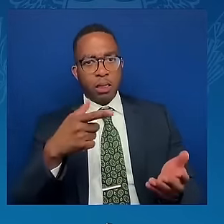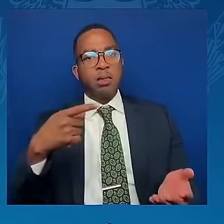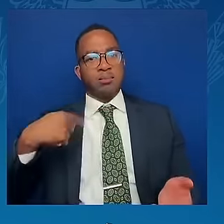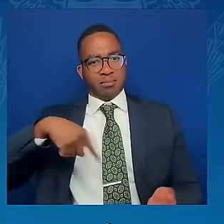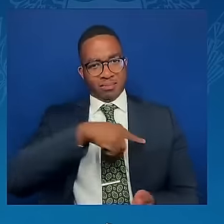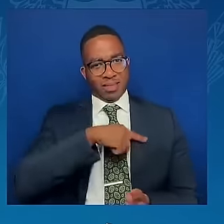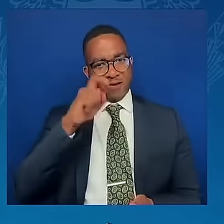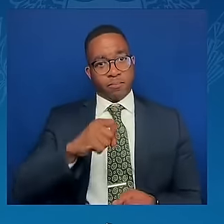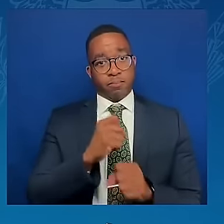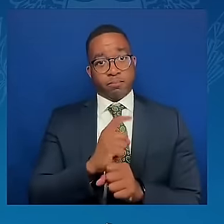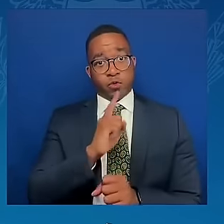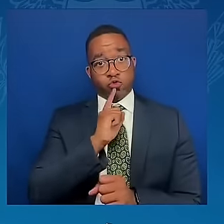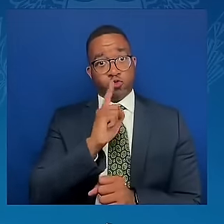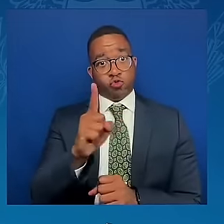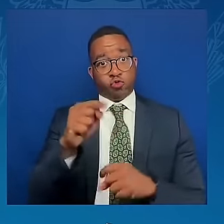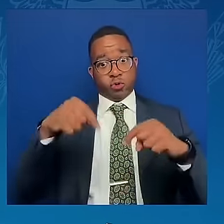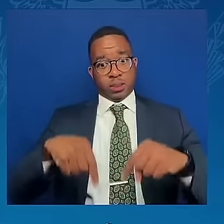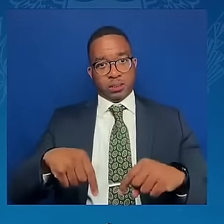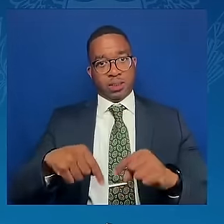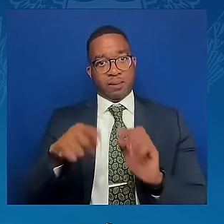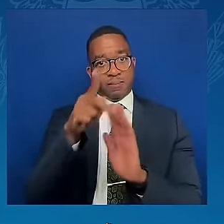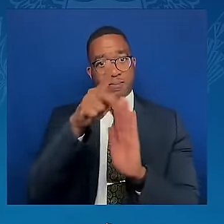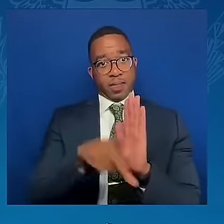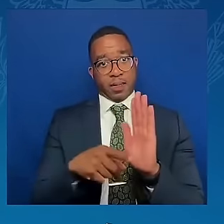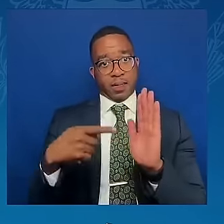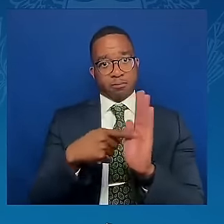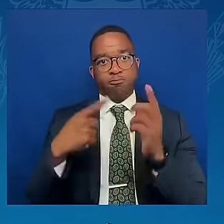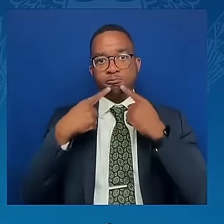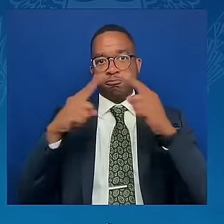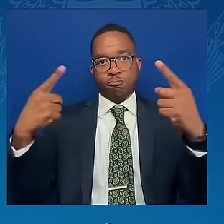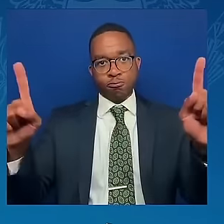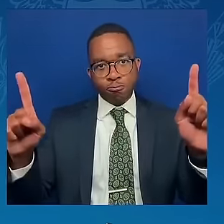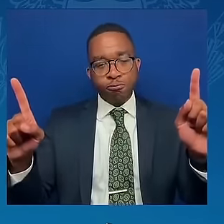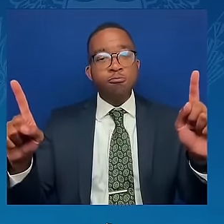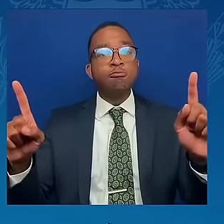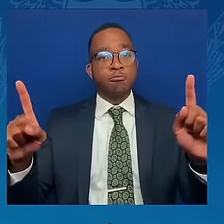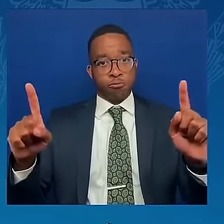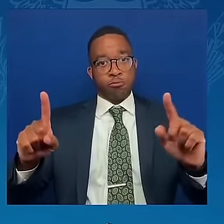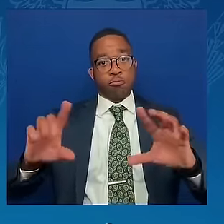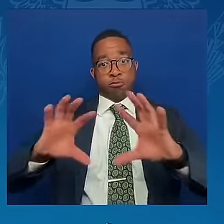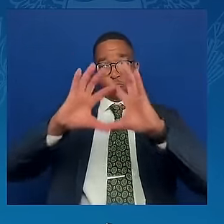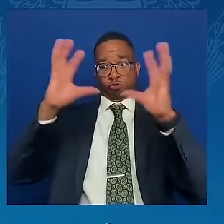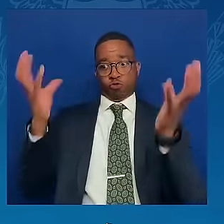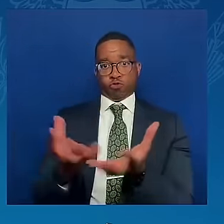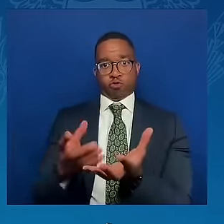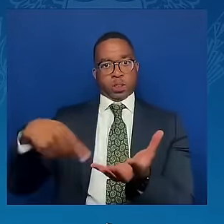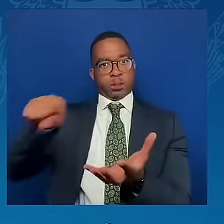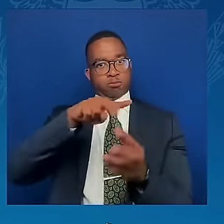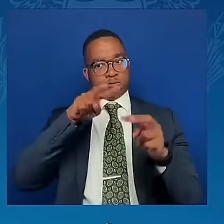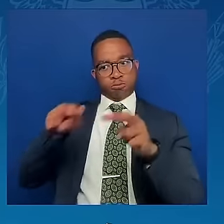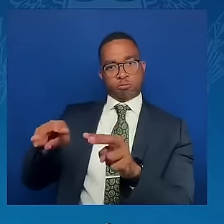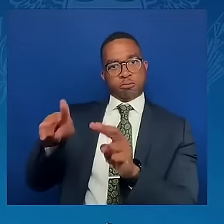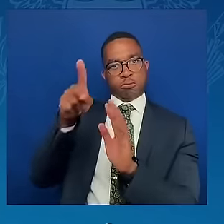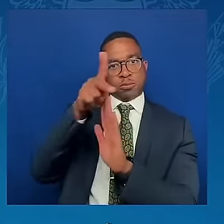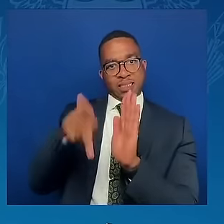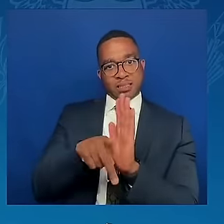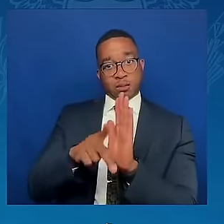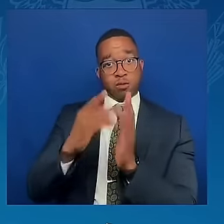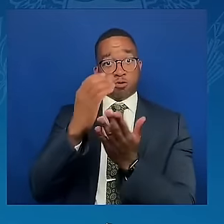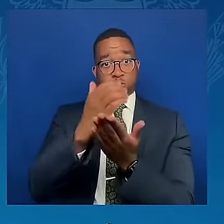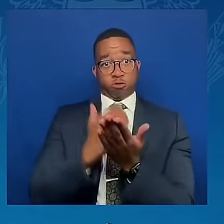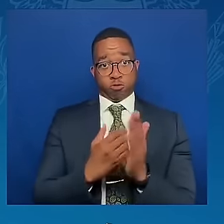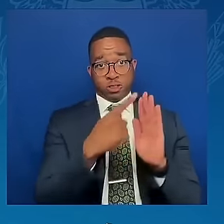These are globally important principles. And I am grateful to you, distinguished leaders and